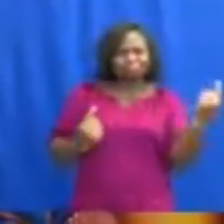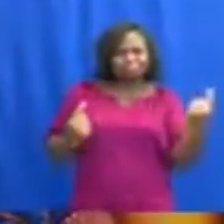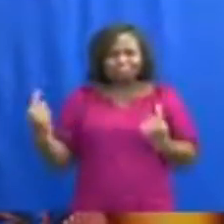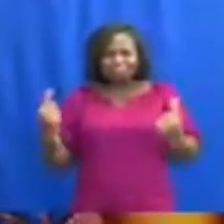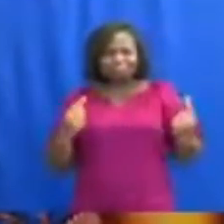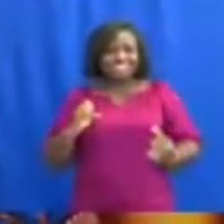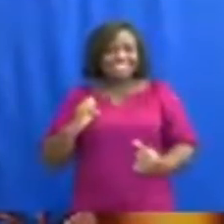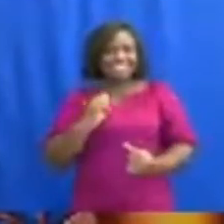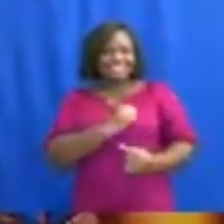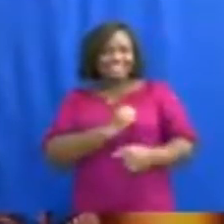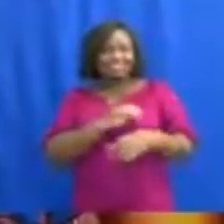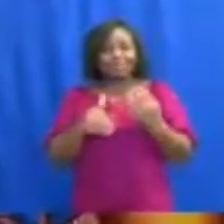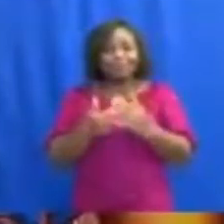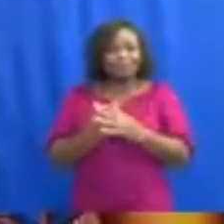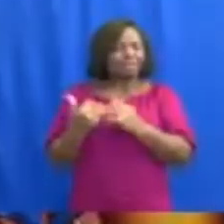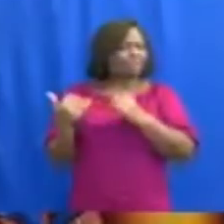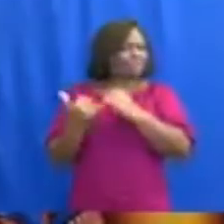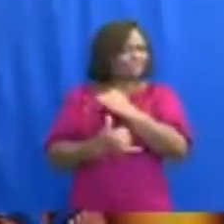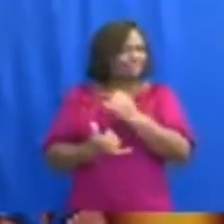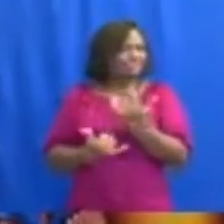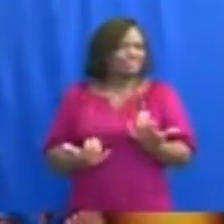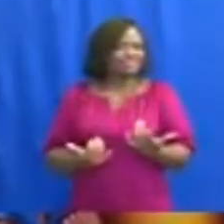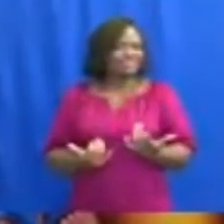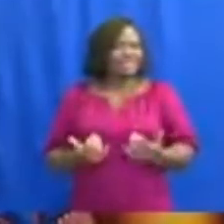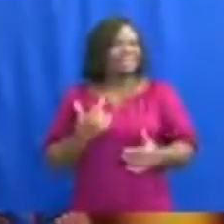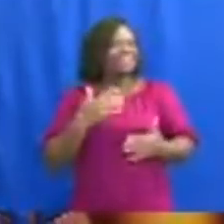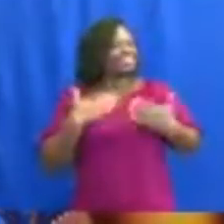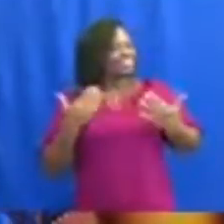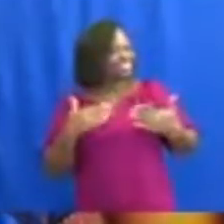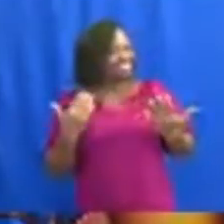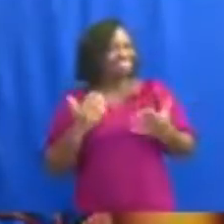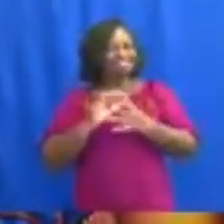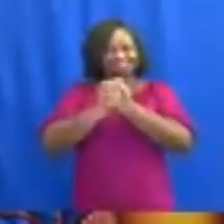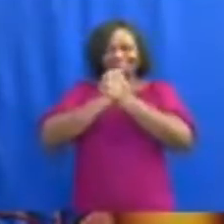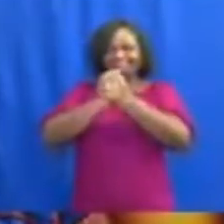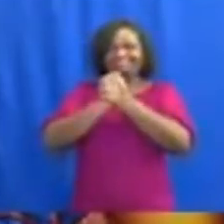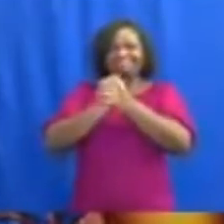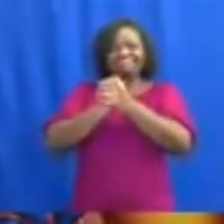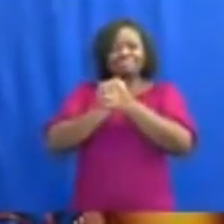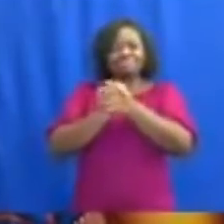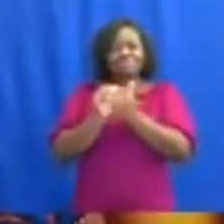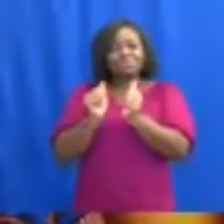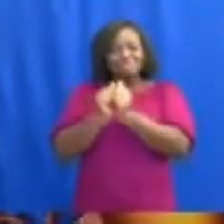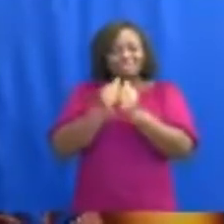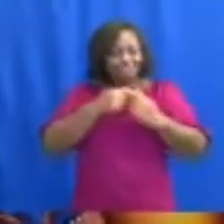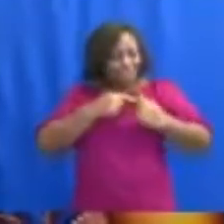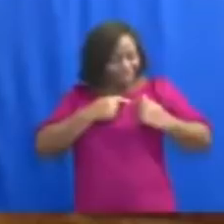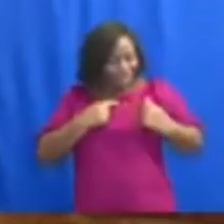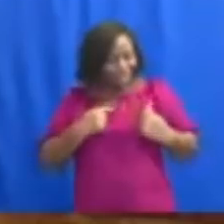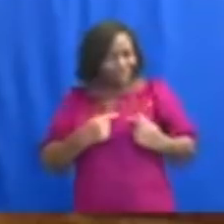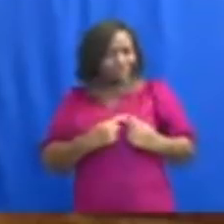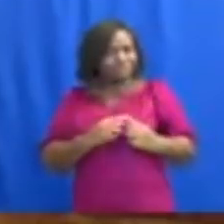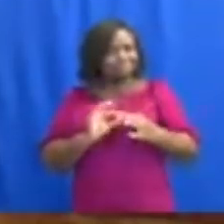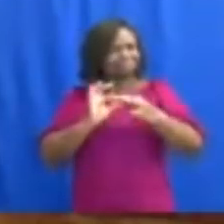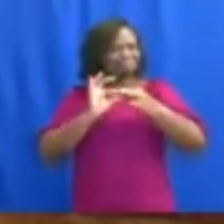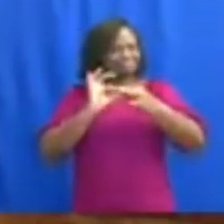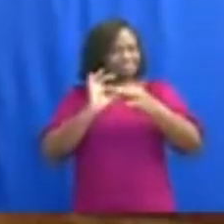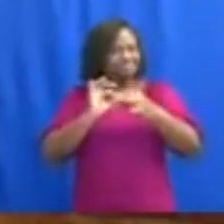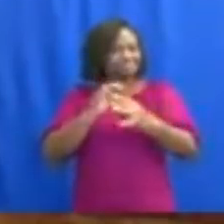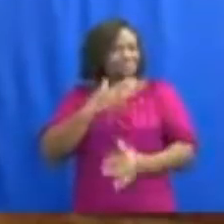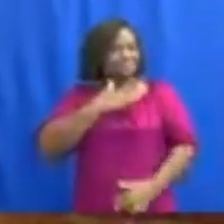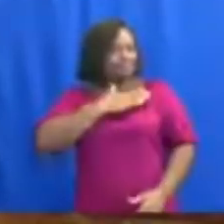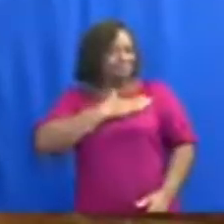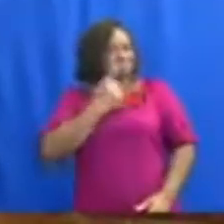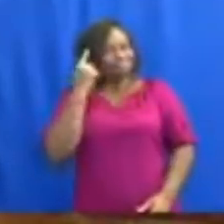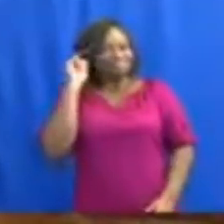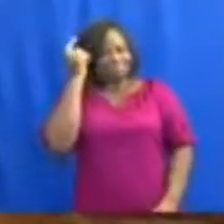from all parts of the country, and I am grateful for the wholehearted cooperation they pledged to government.